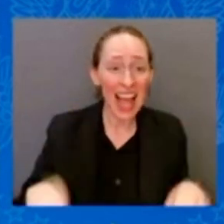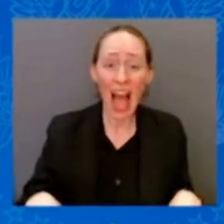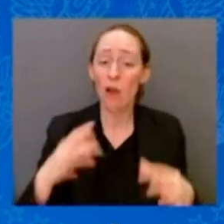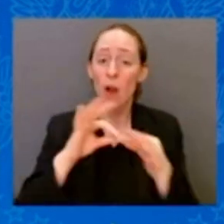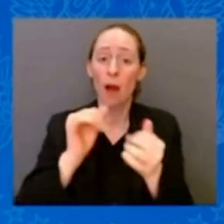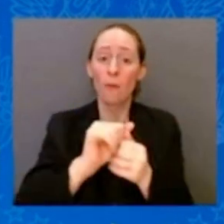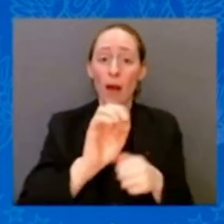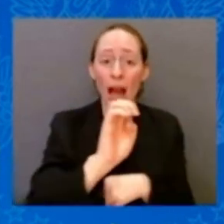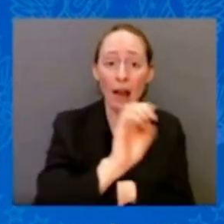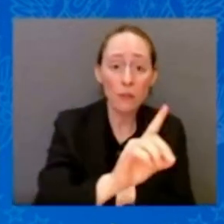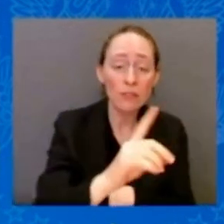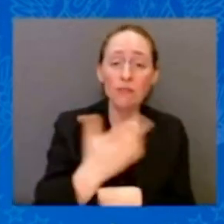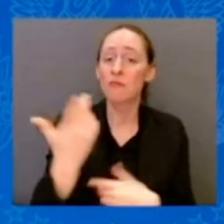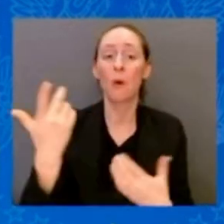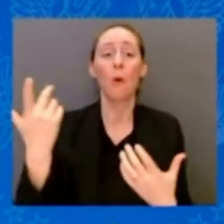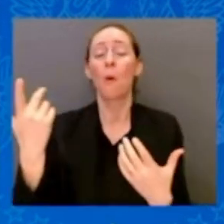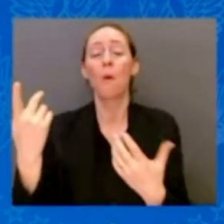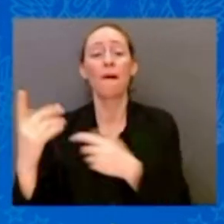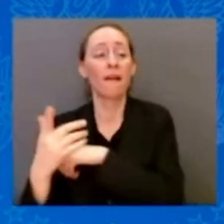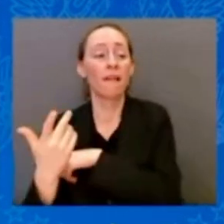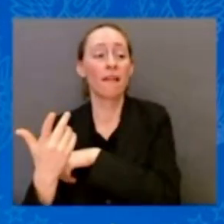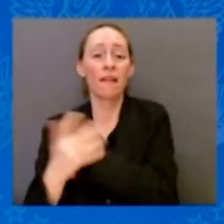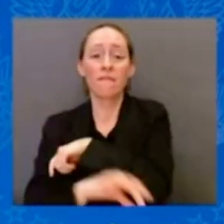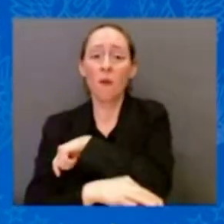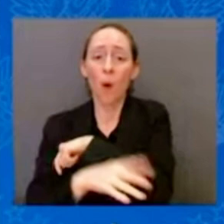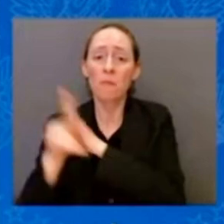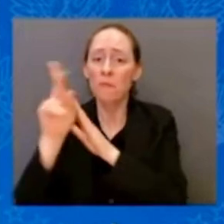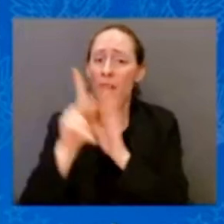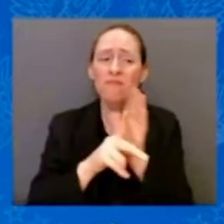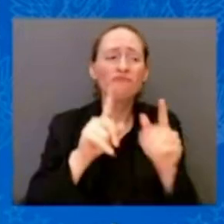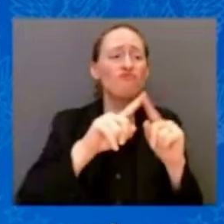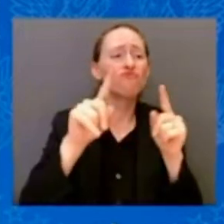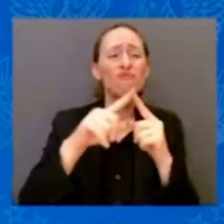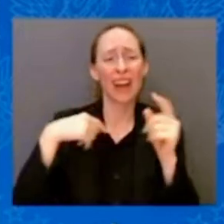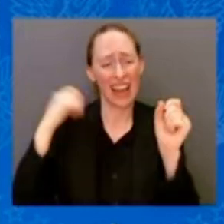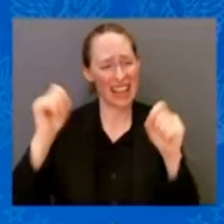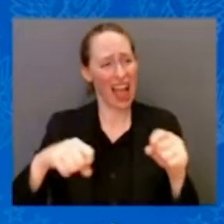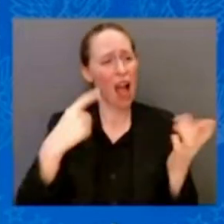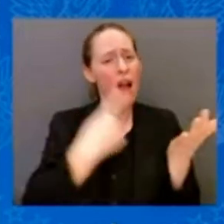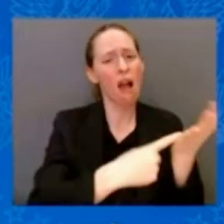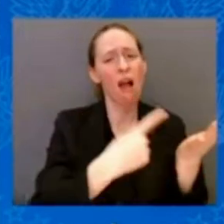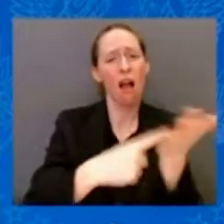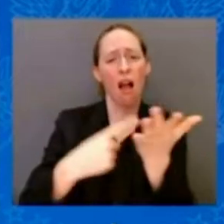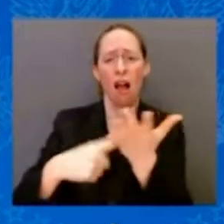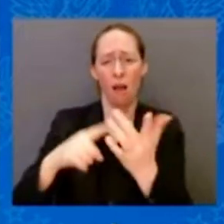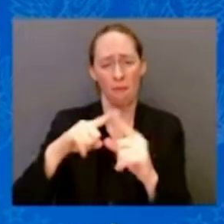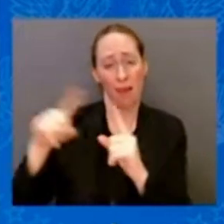But earlier this week, I reported on the State of the Union. I said —